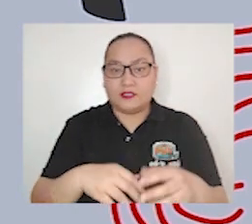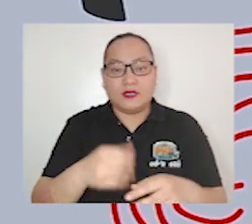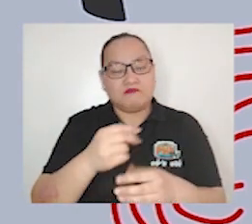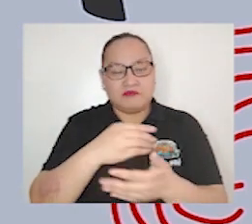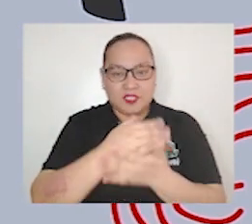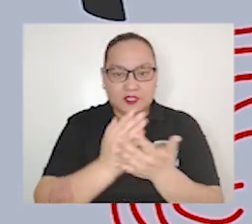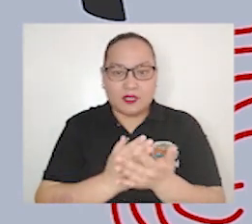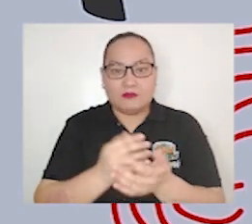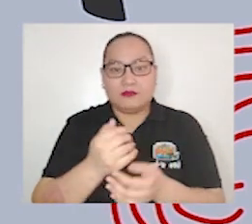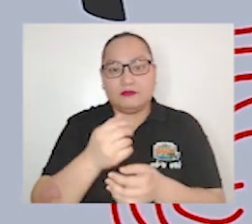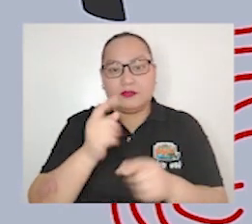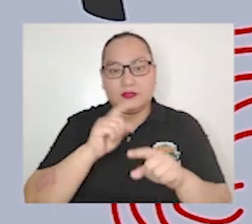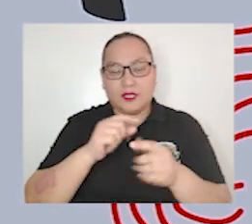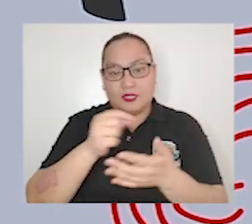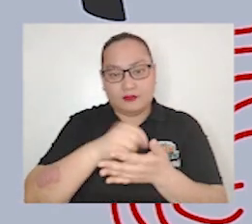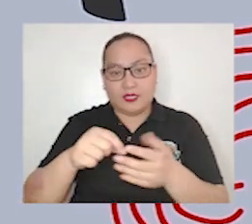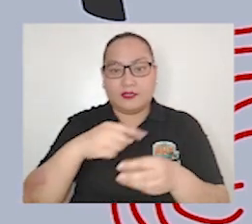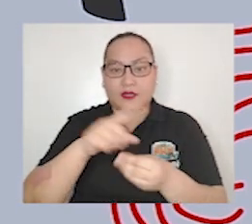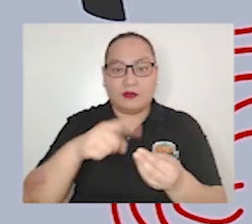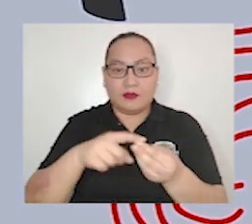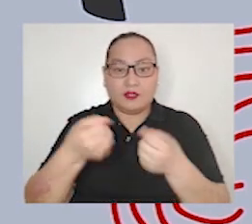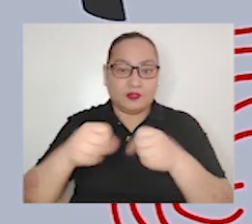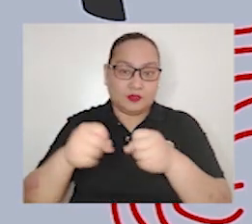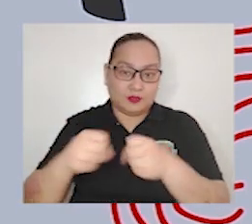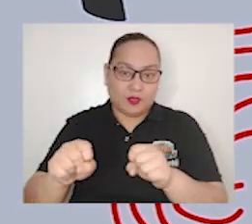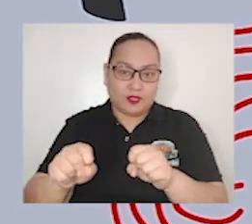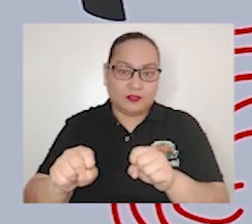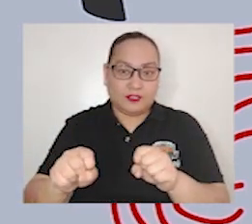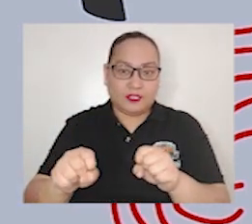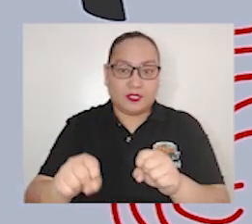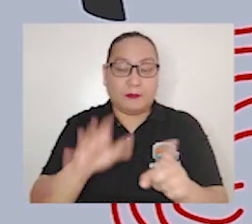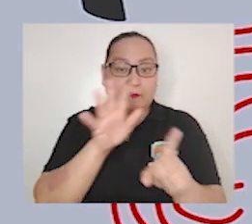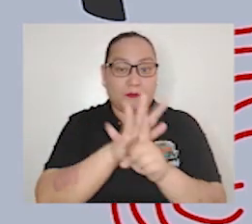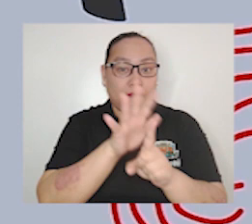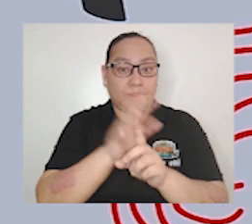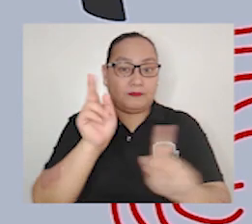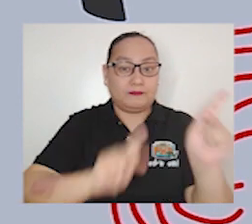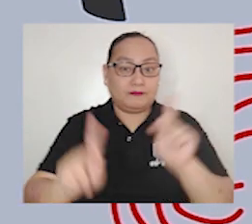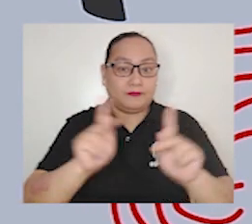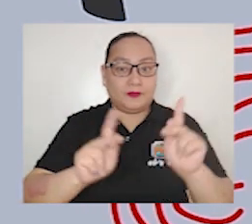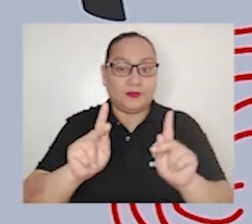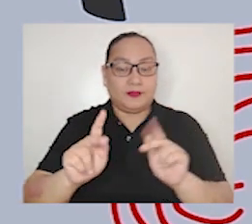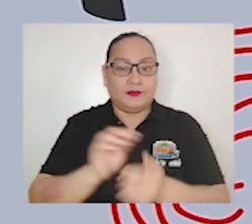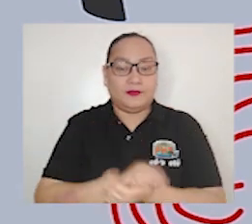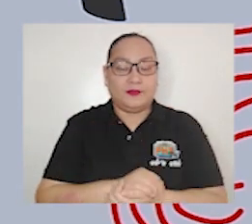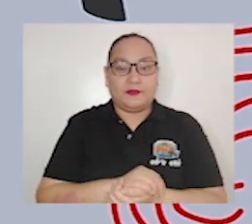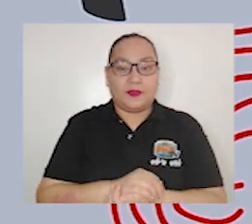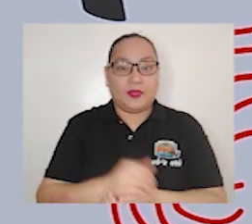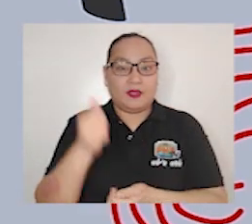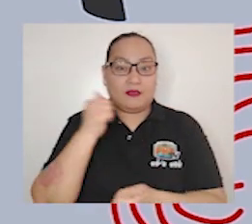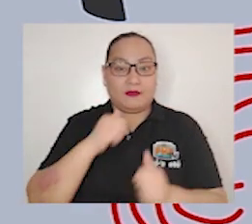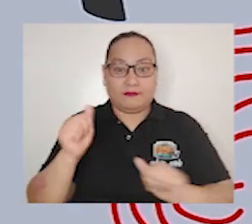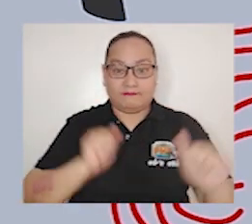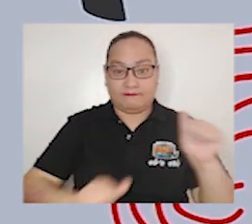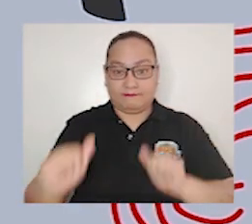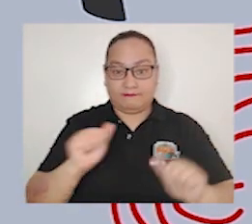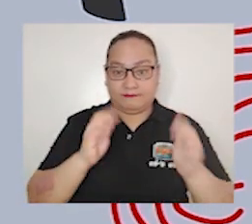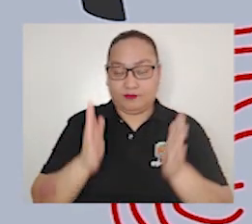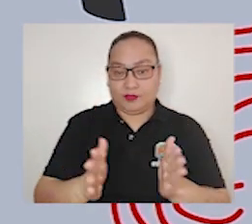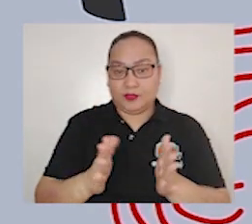sports celebrities and topics or segments of human interest Yes